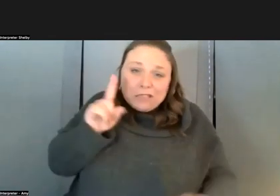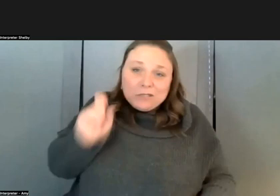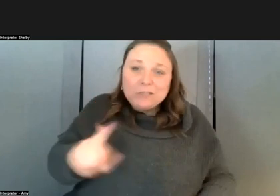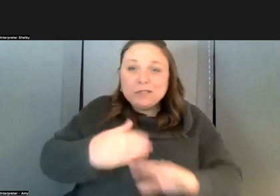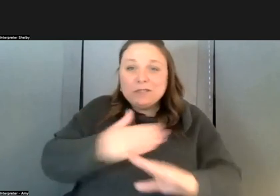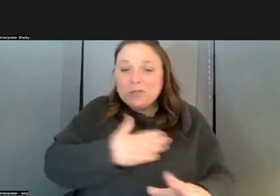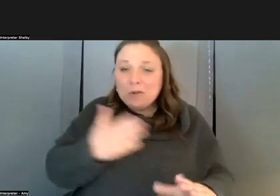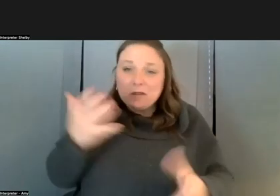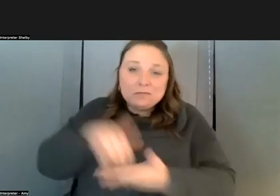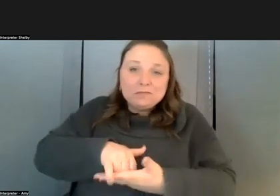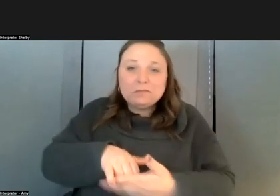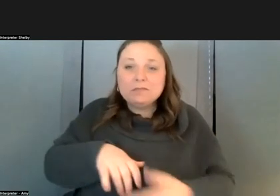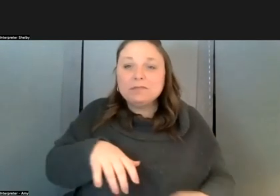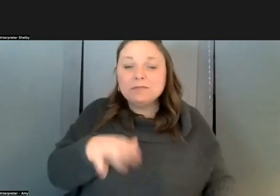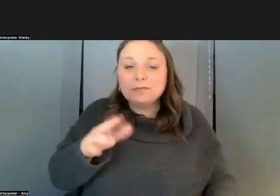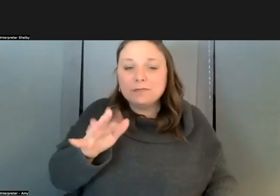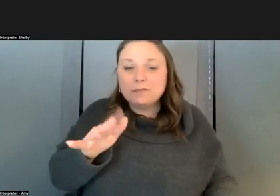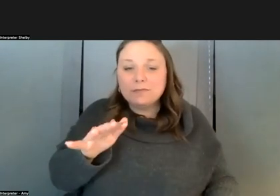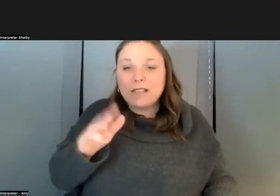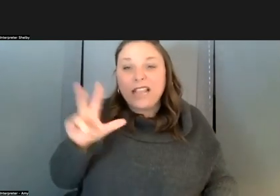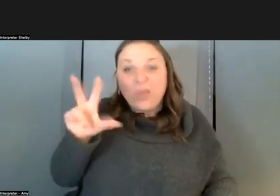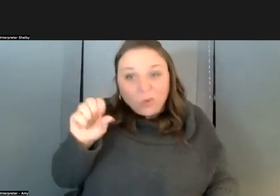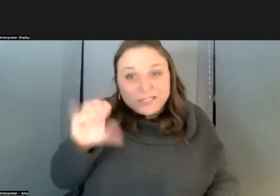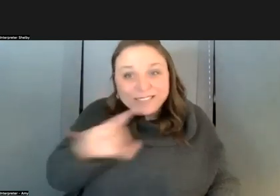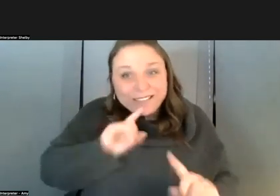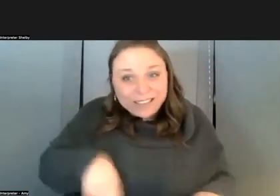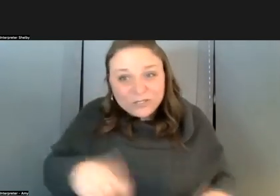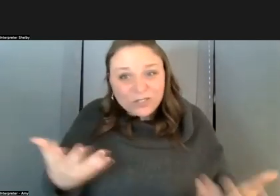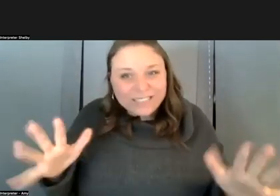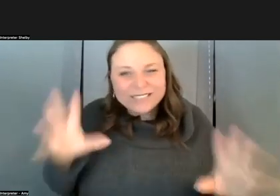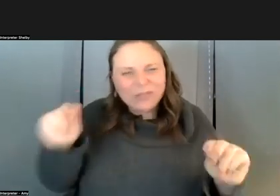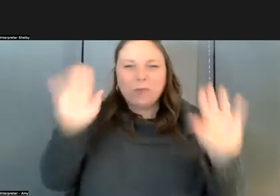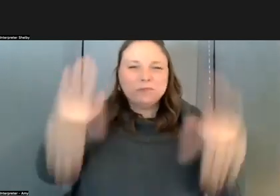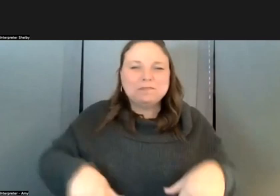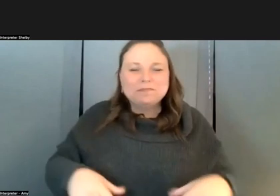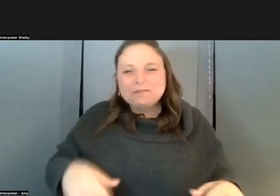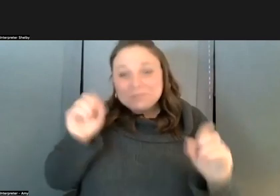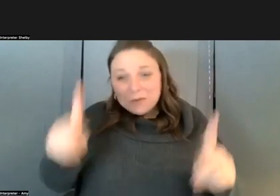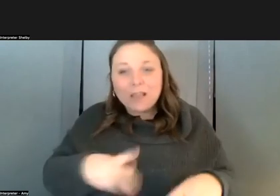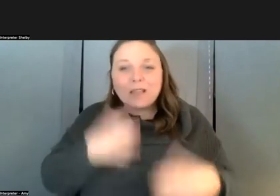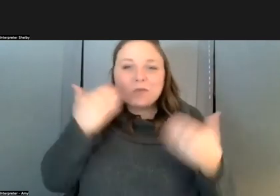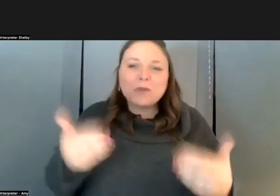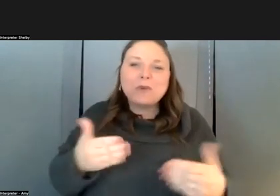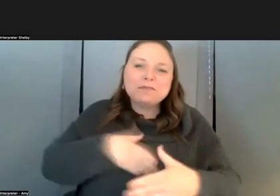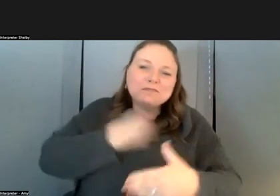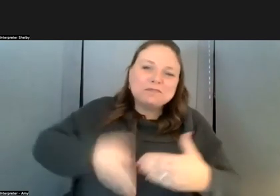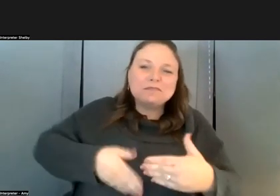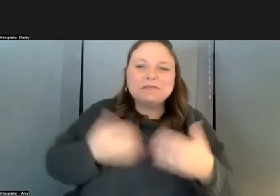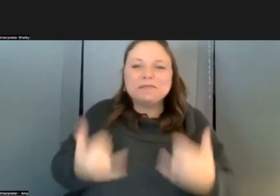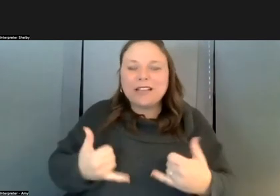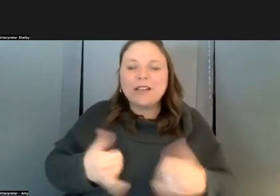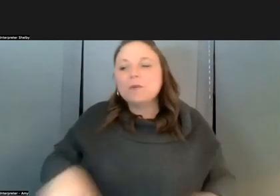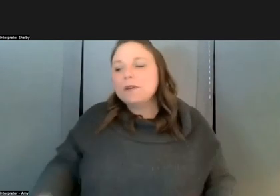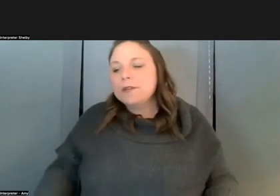steven go like a 30 second answer question no okay um well we'll go ahead and uh wrap it up now and